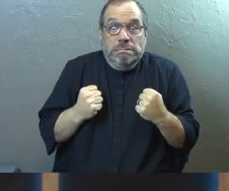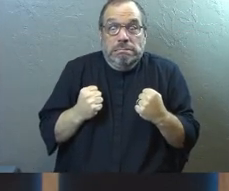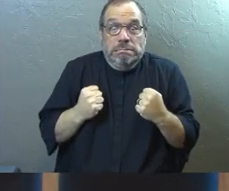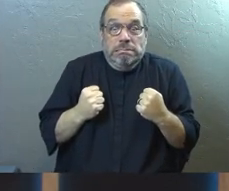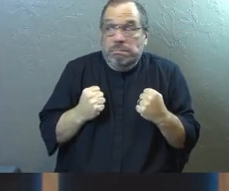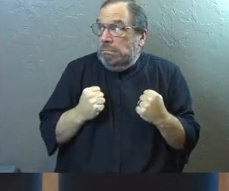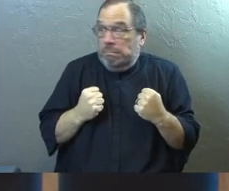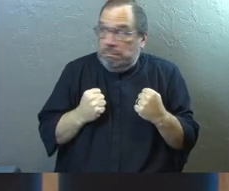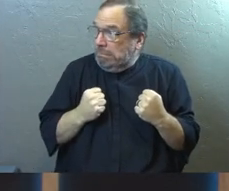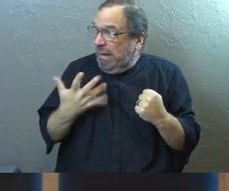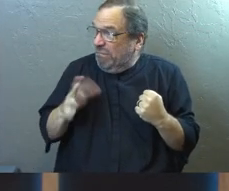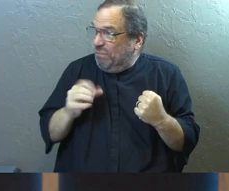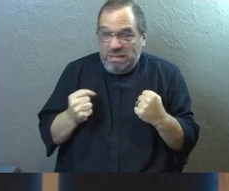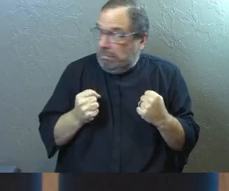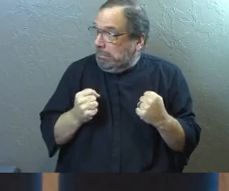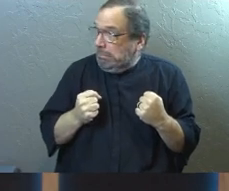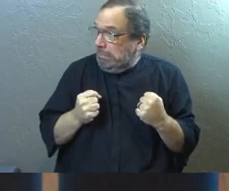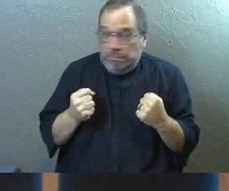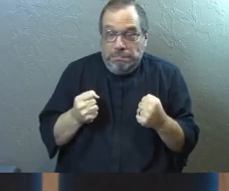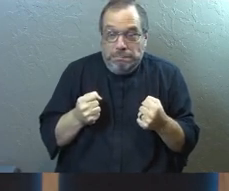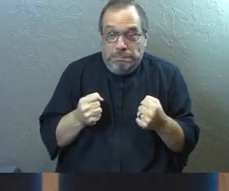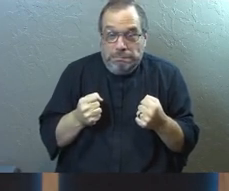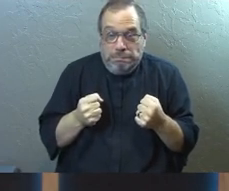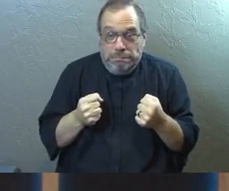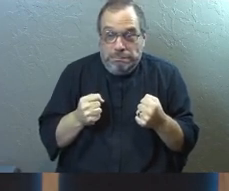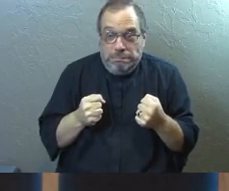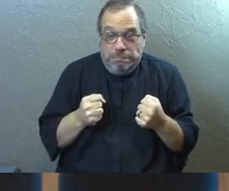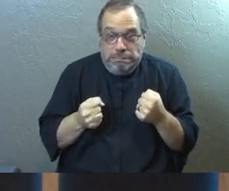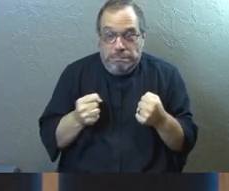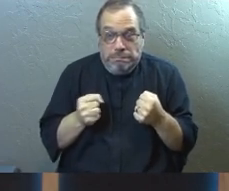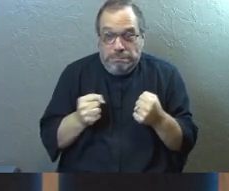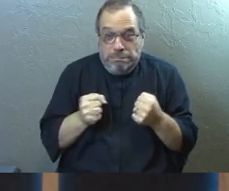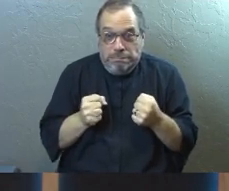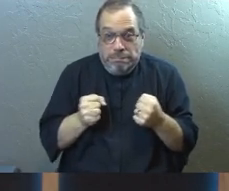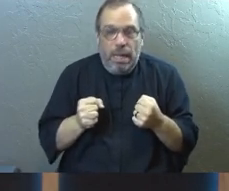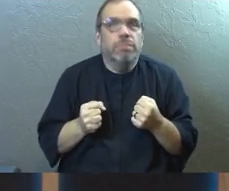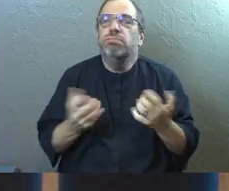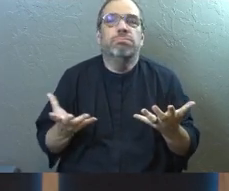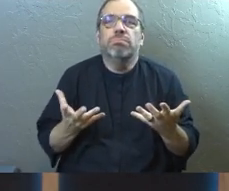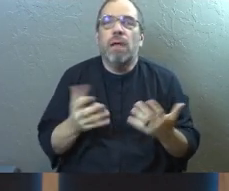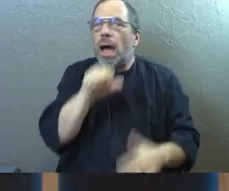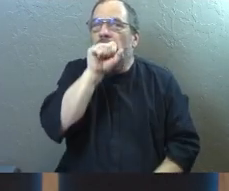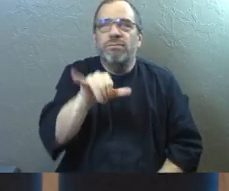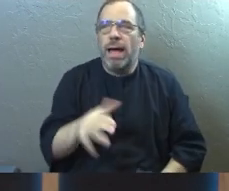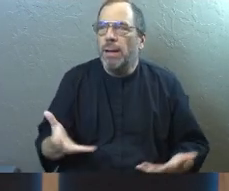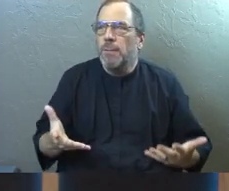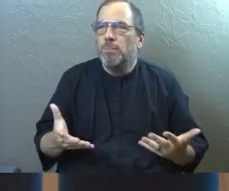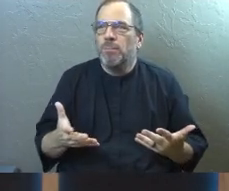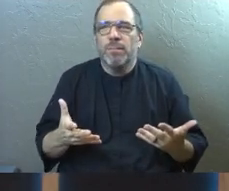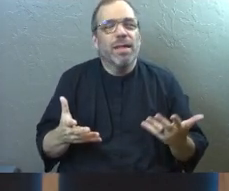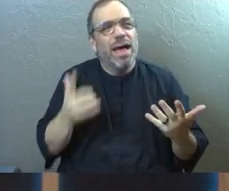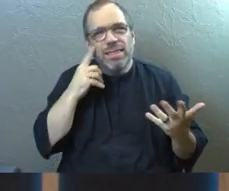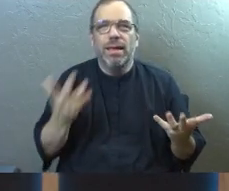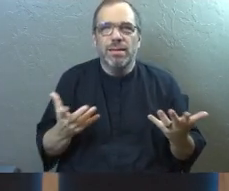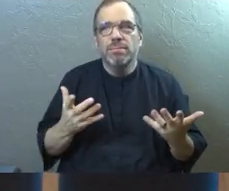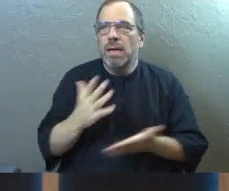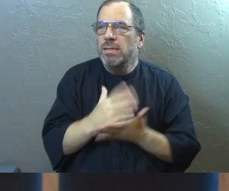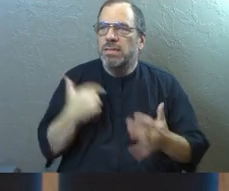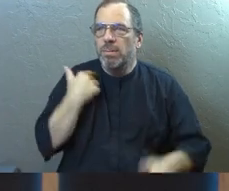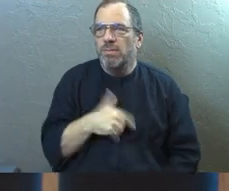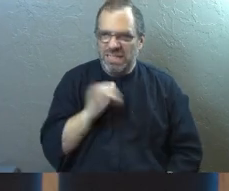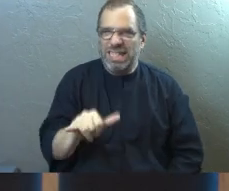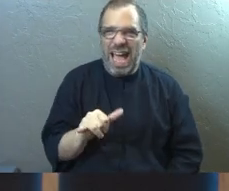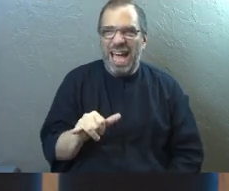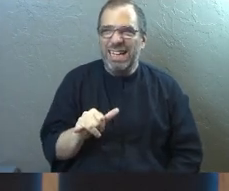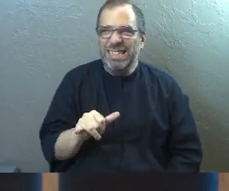sitting next to him looks a little bit nervous and I just kind of love that because again, I think some of us